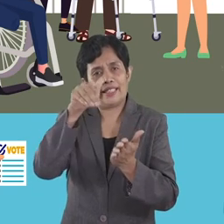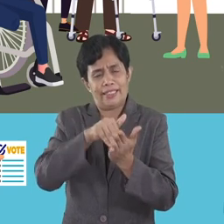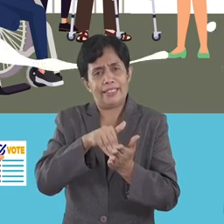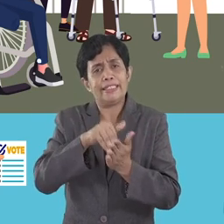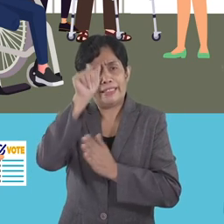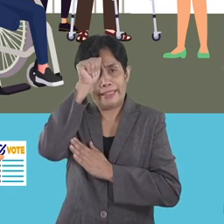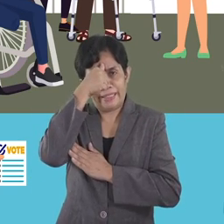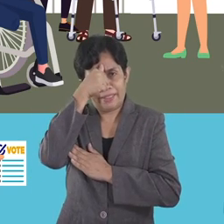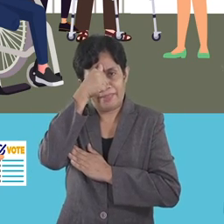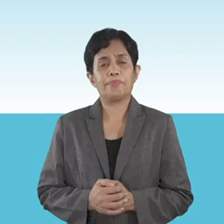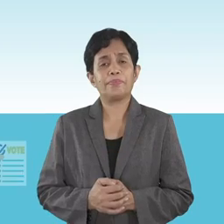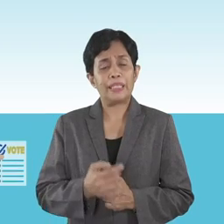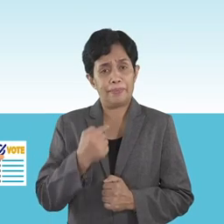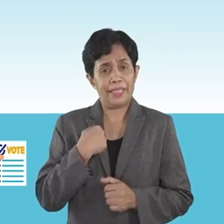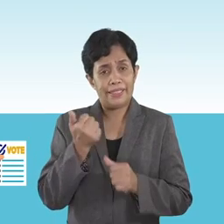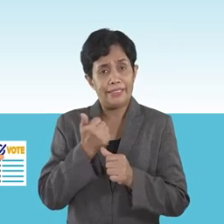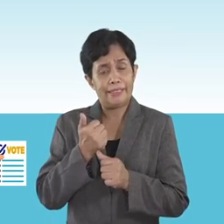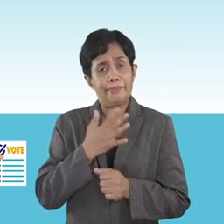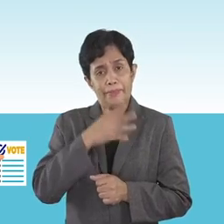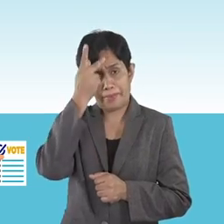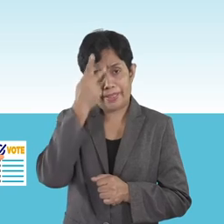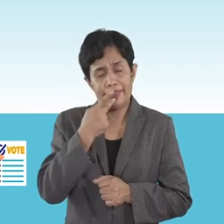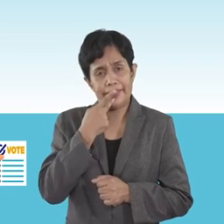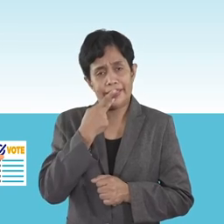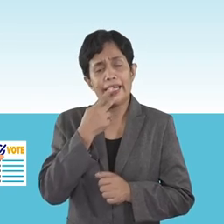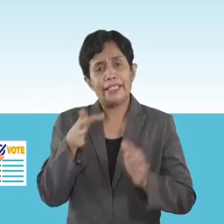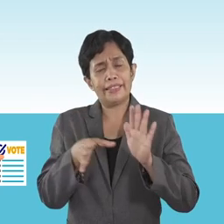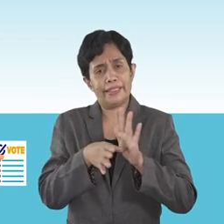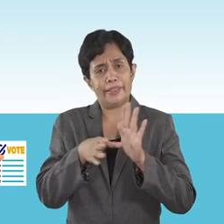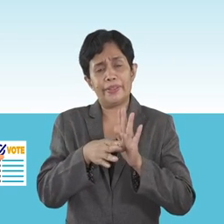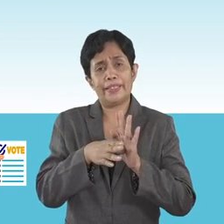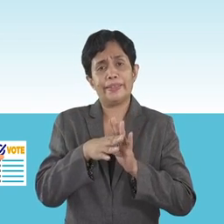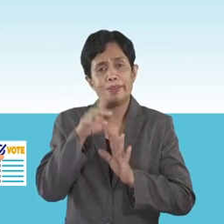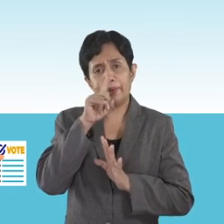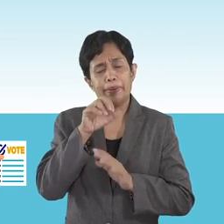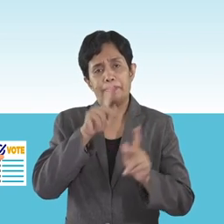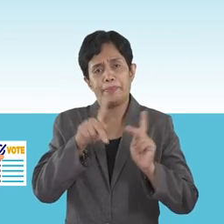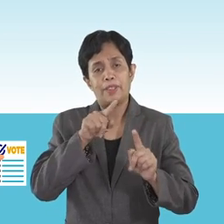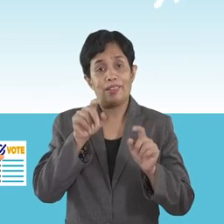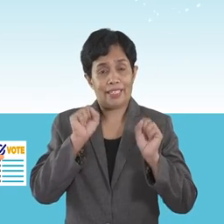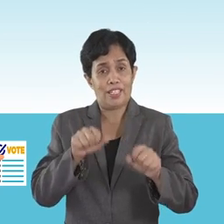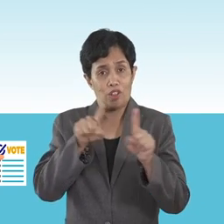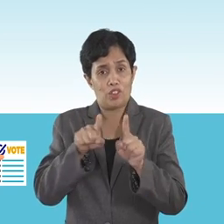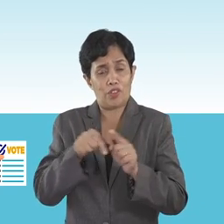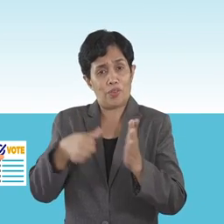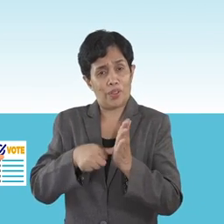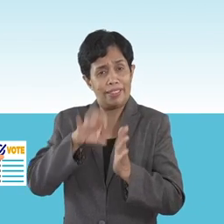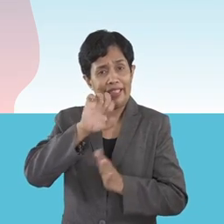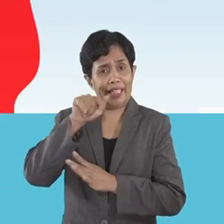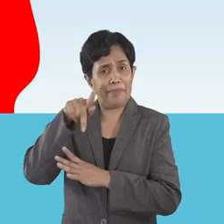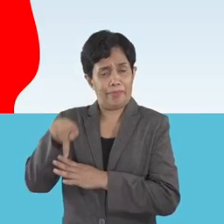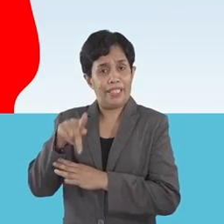Just keep that in mind. I am assisting my parent, who is a senior citizen. Can I also vote in an EAPP?